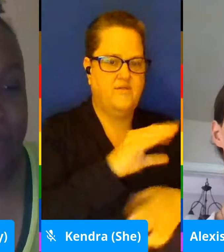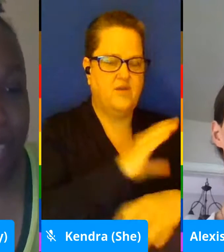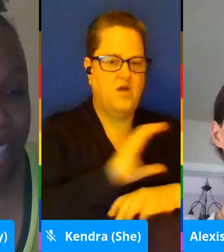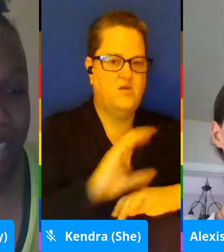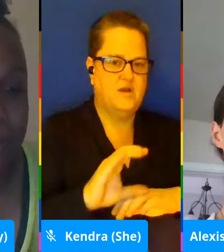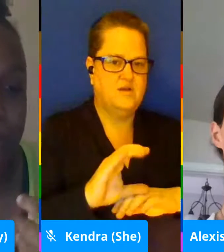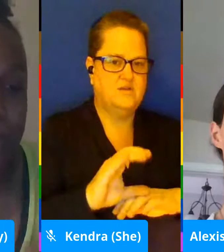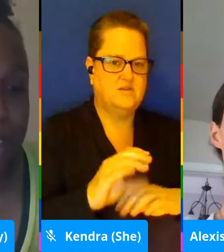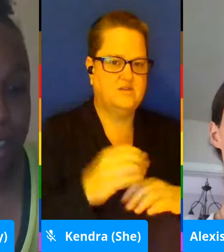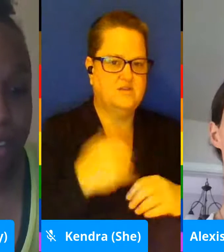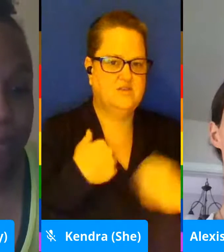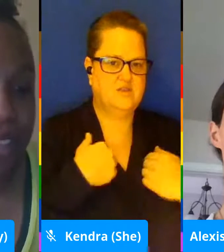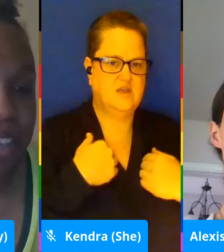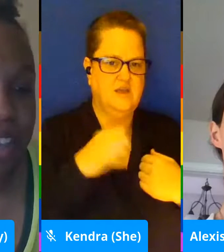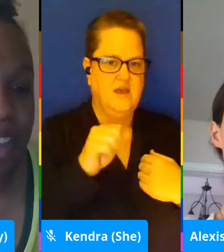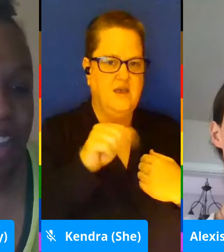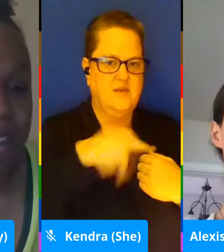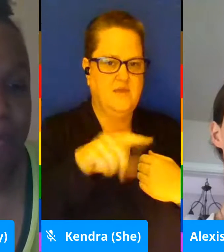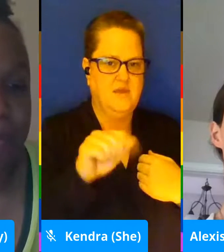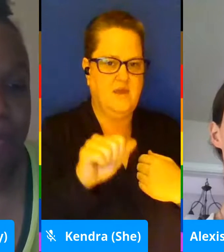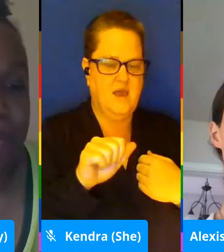SAMHSA fellow,